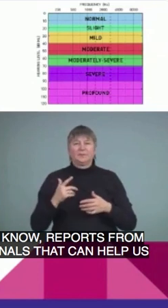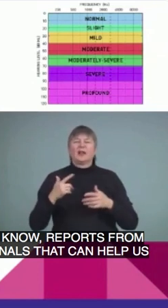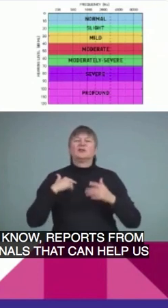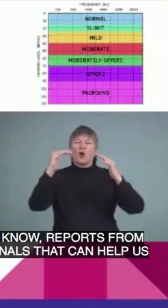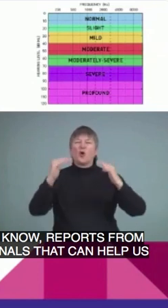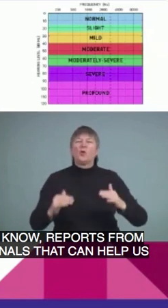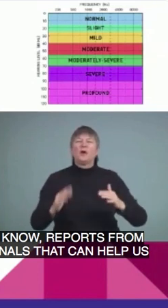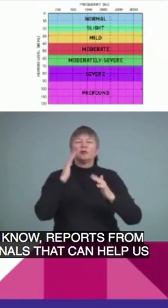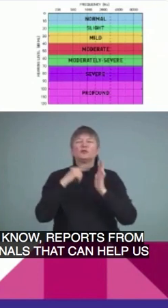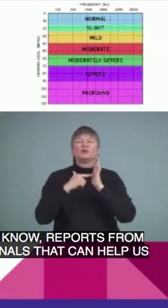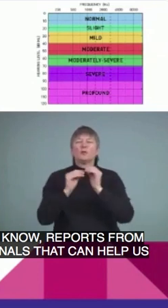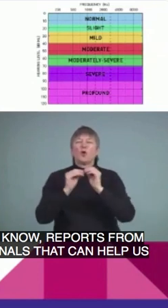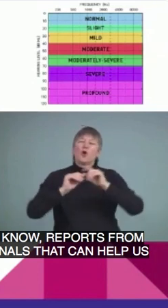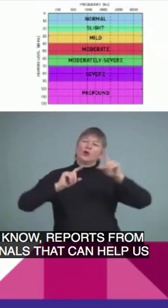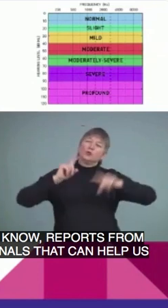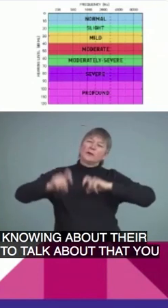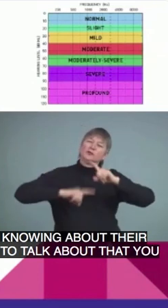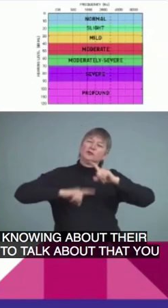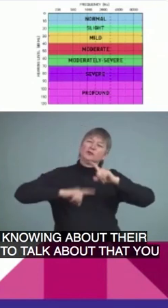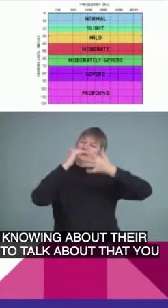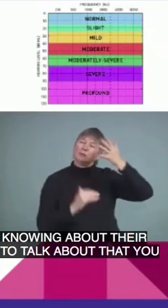find later on in our presentation as well.